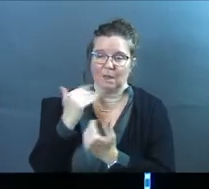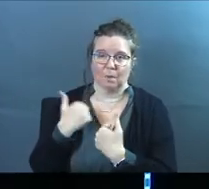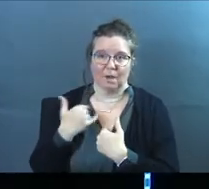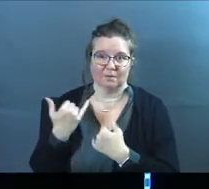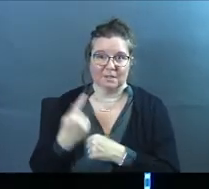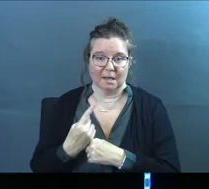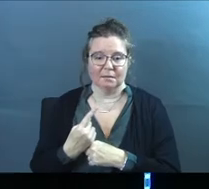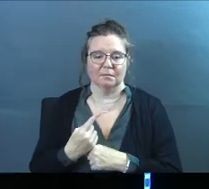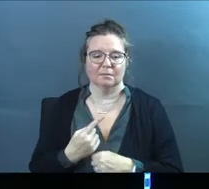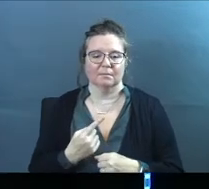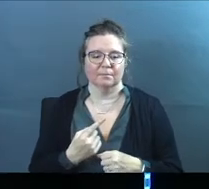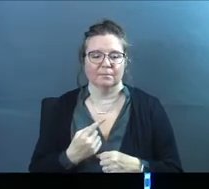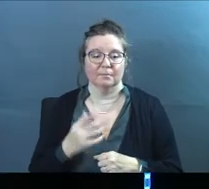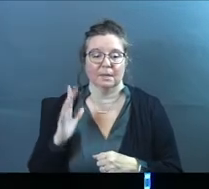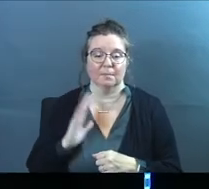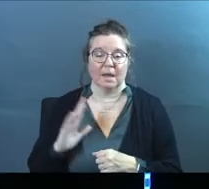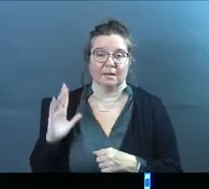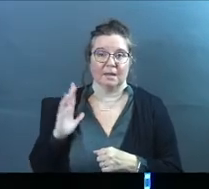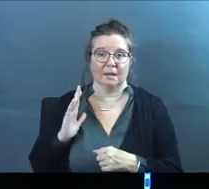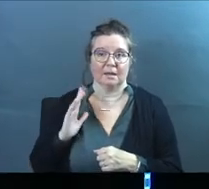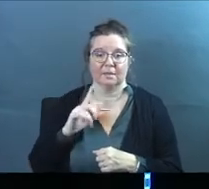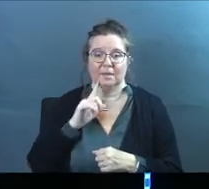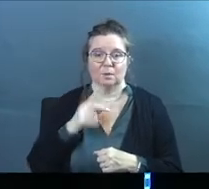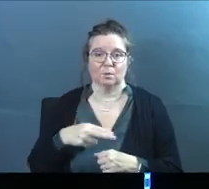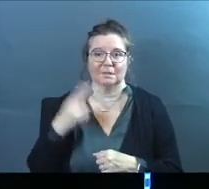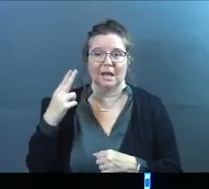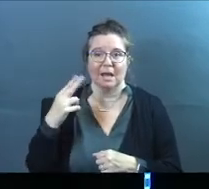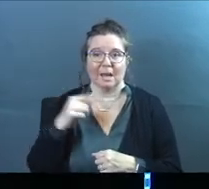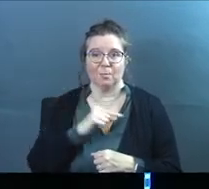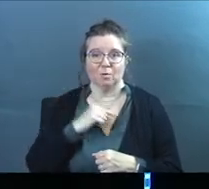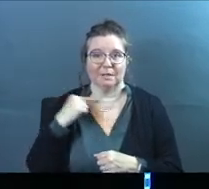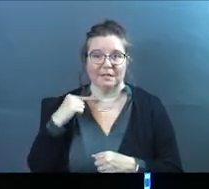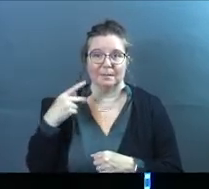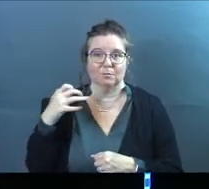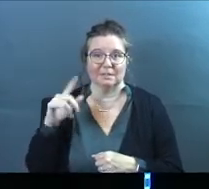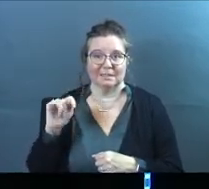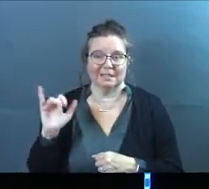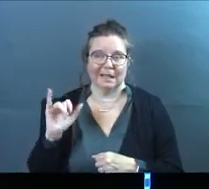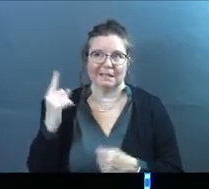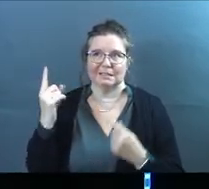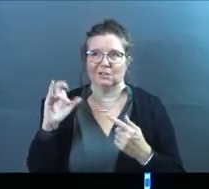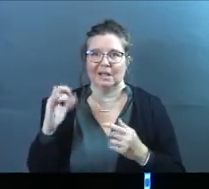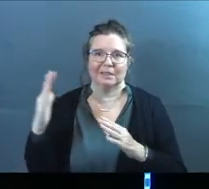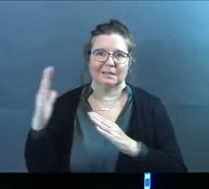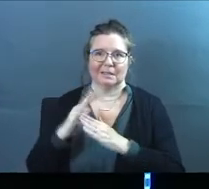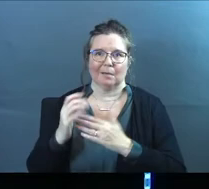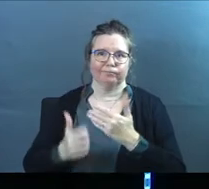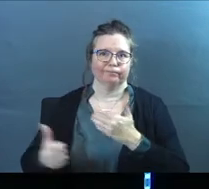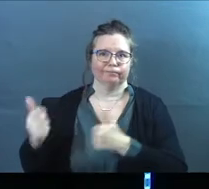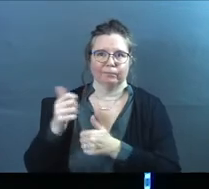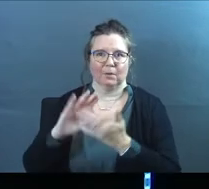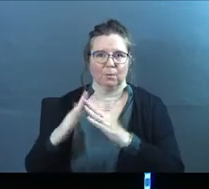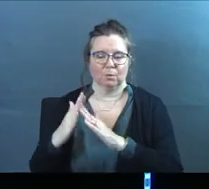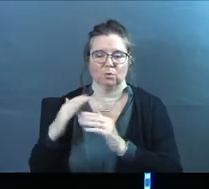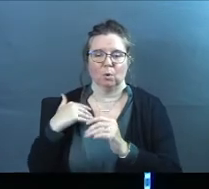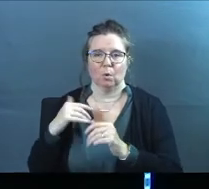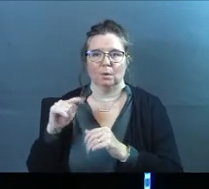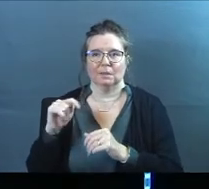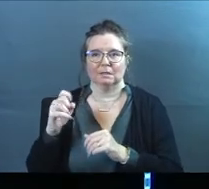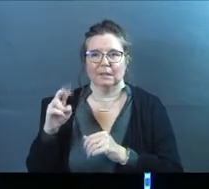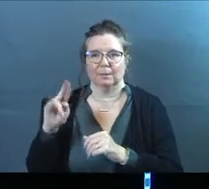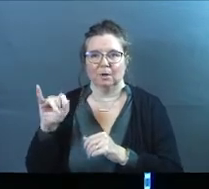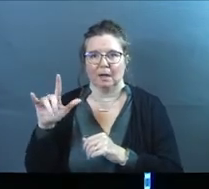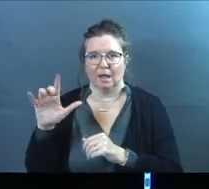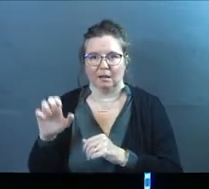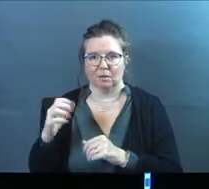we have it today. Back then there was a high priest and the high priest was like considered like the top dog of this, of the community. So in the tabernacle,